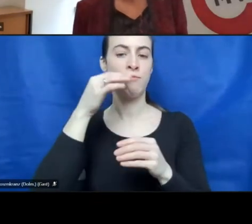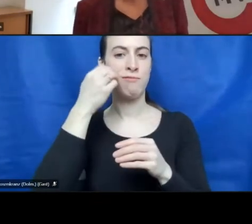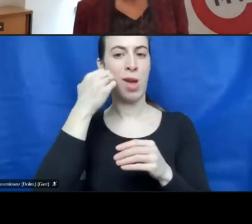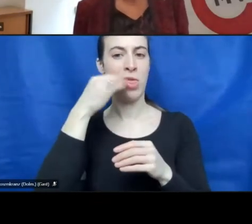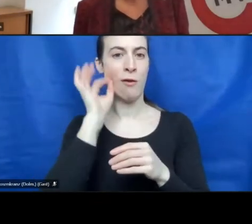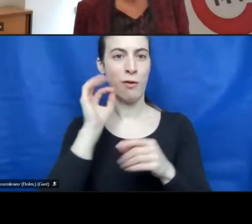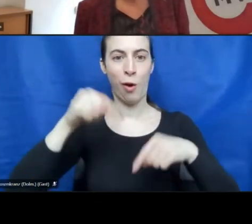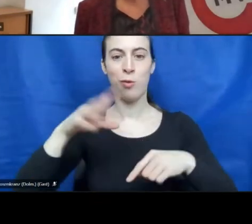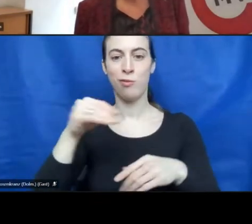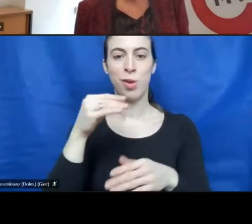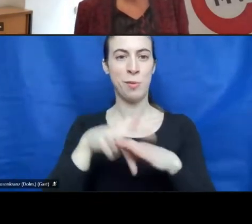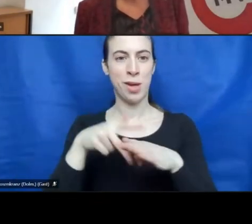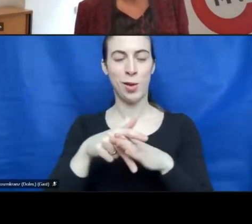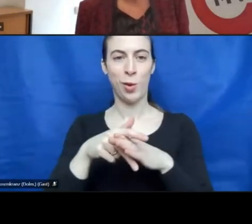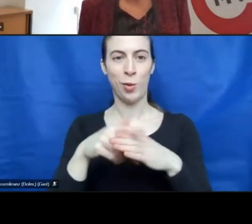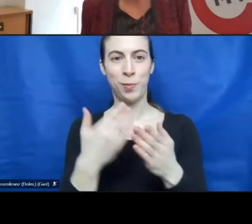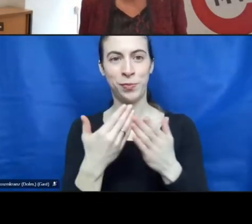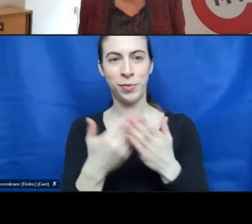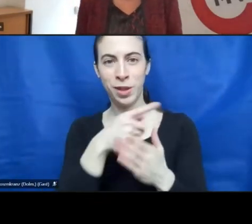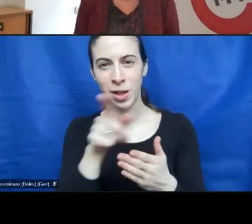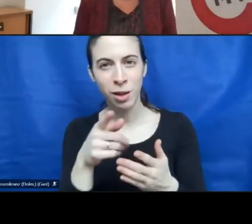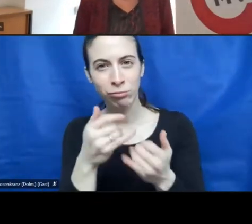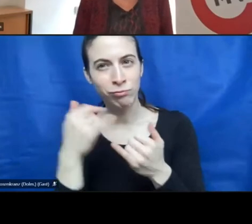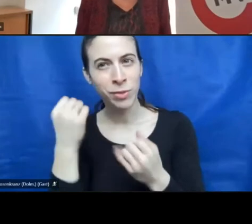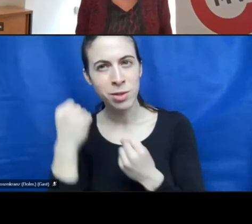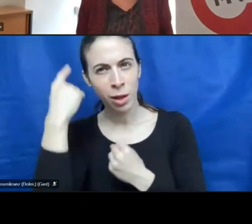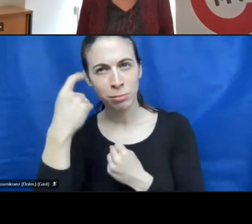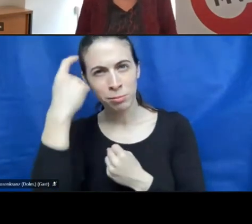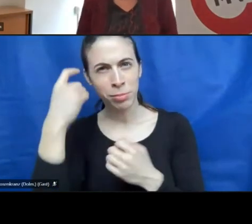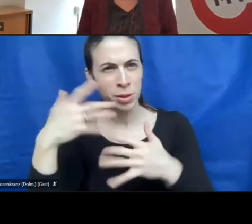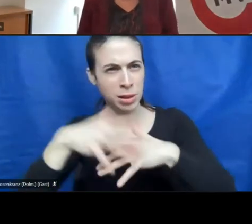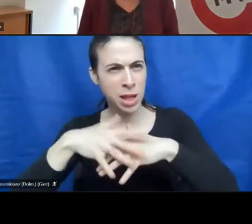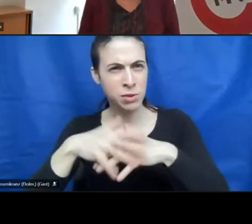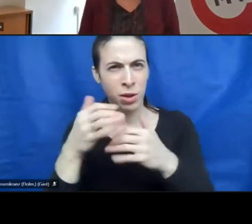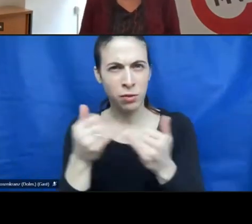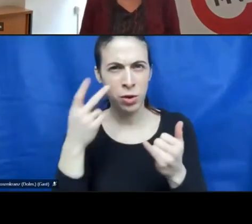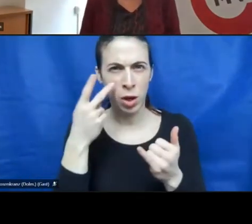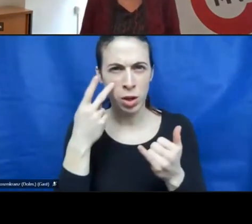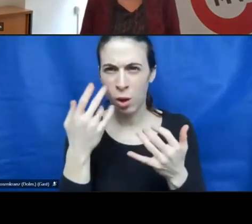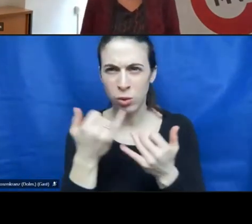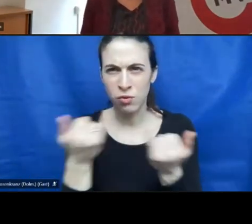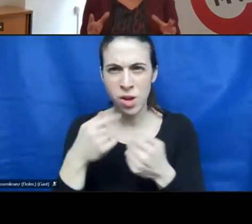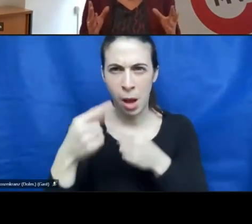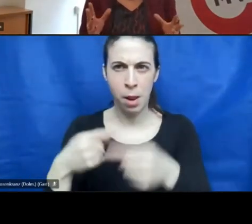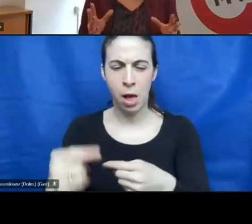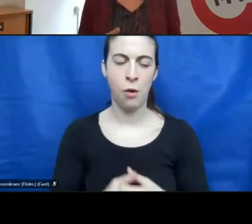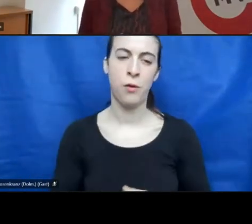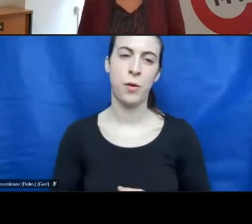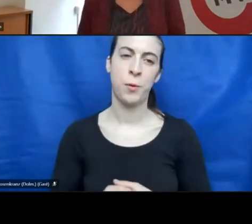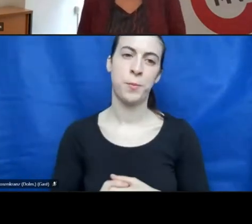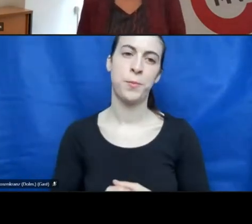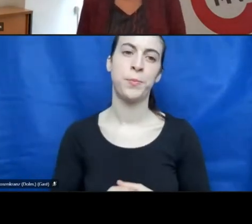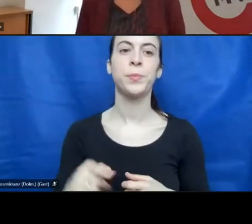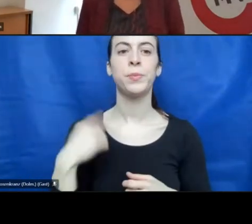you wonder now how this network is composed and under what condition it works. We